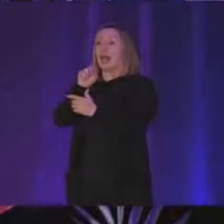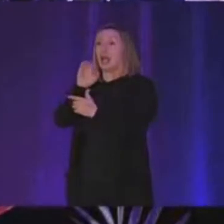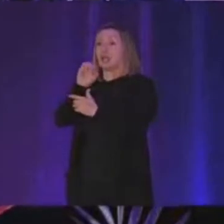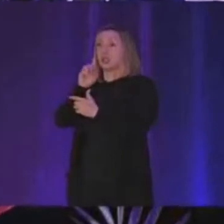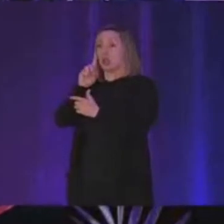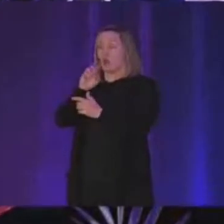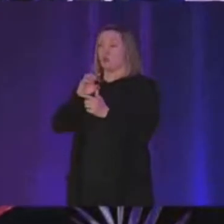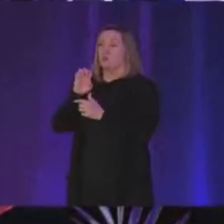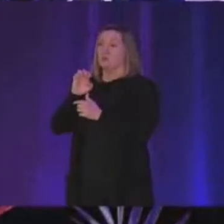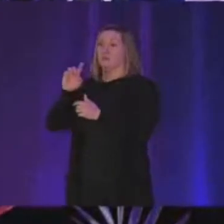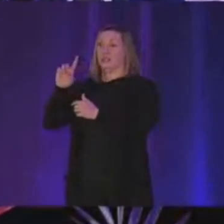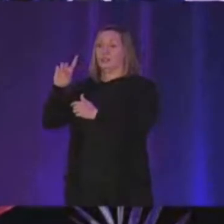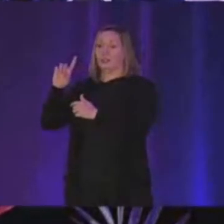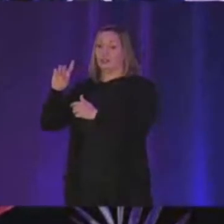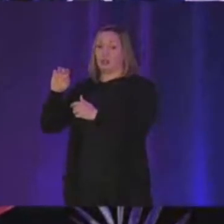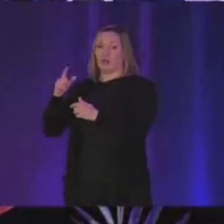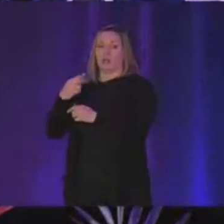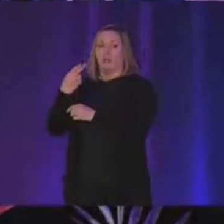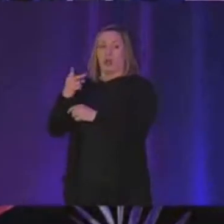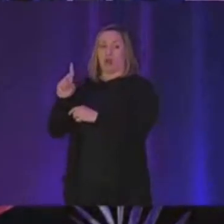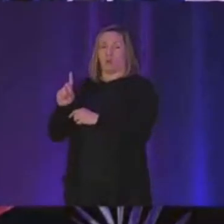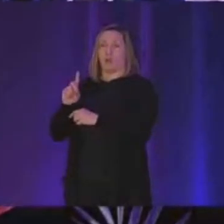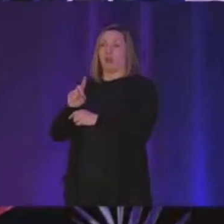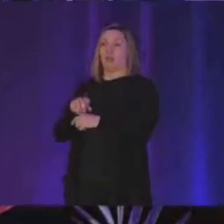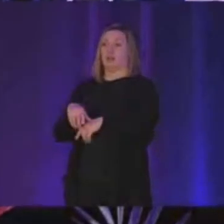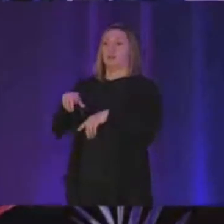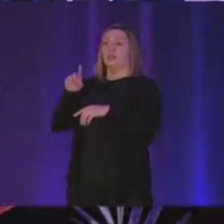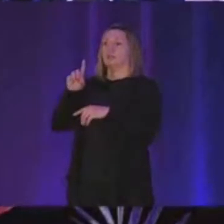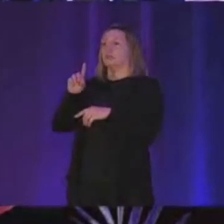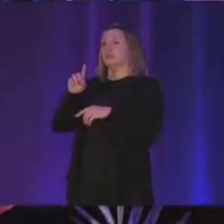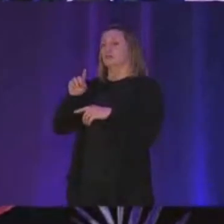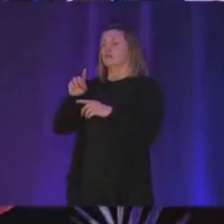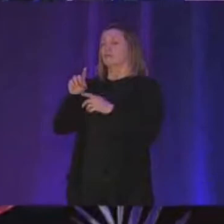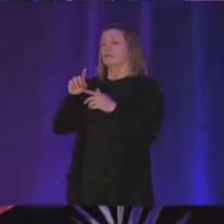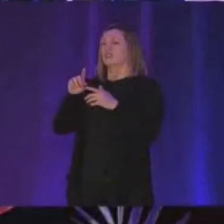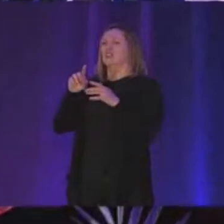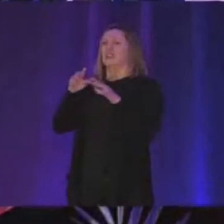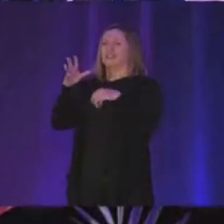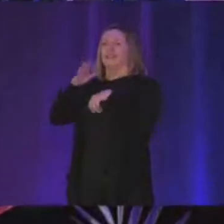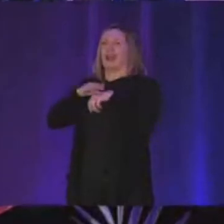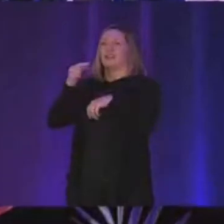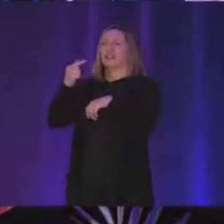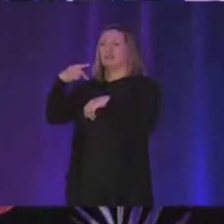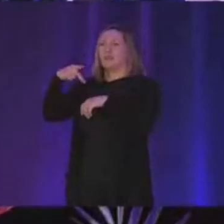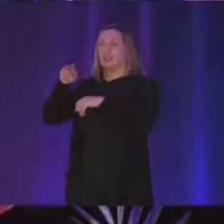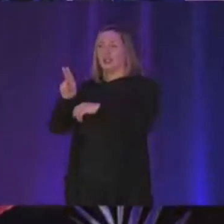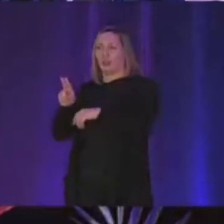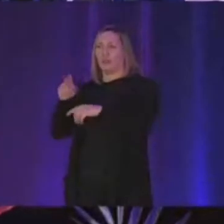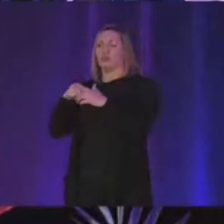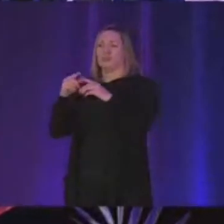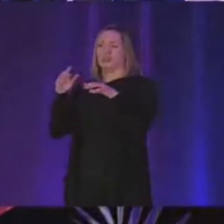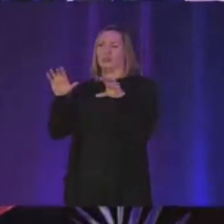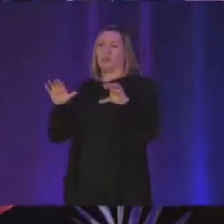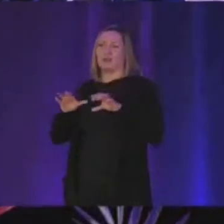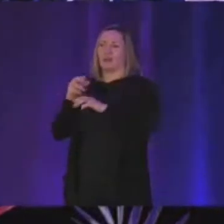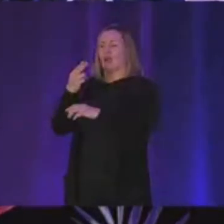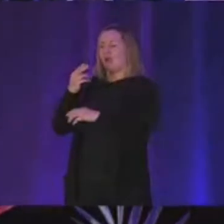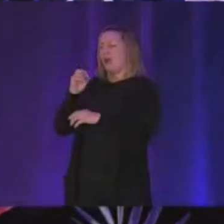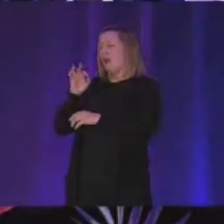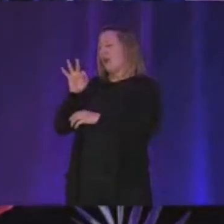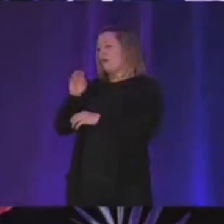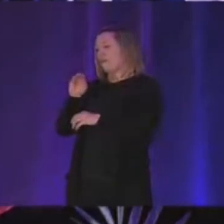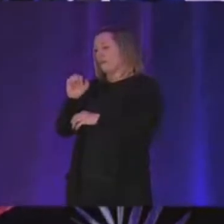like on your cpu there's dedicated operations that are implemented on the gpu to do those operations like hoffman encoding